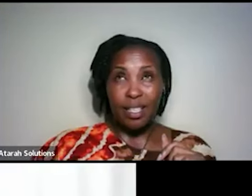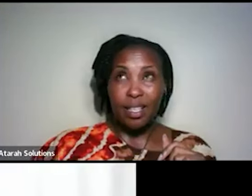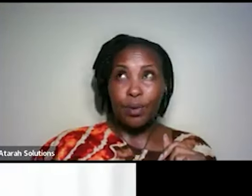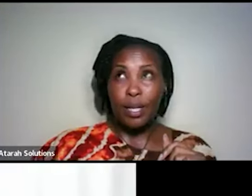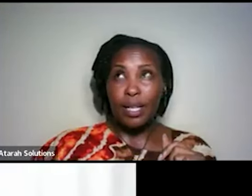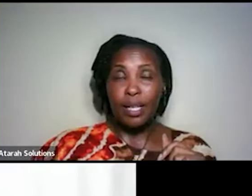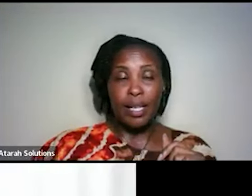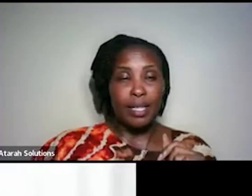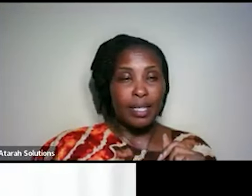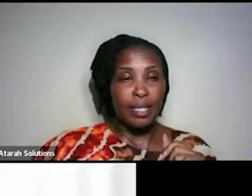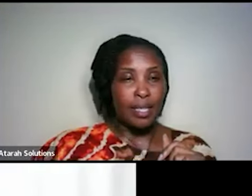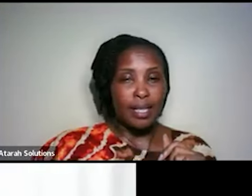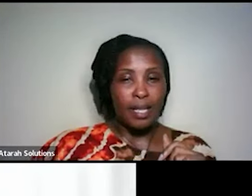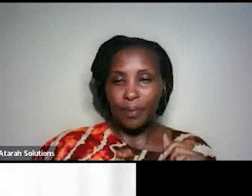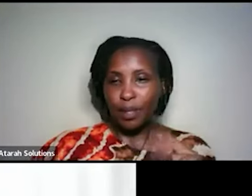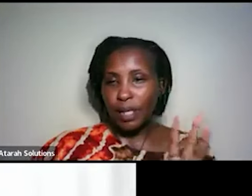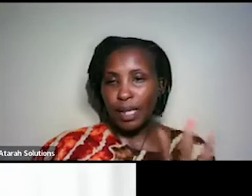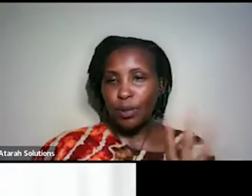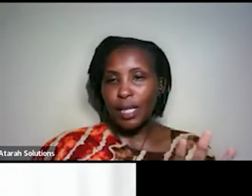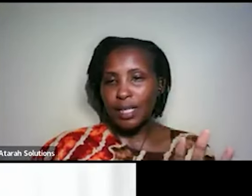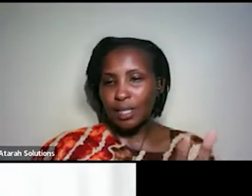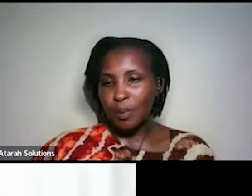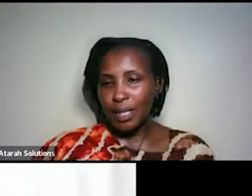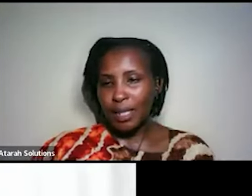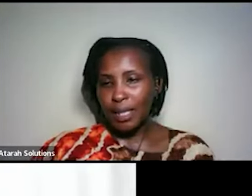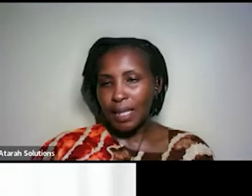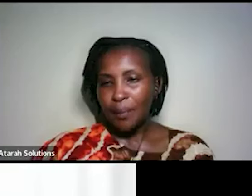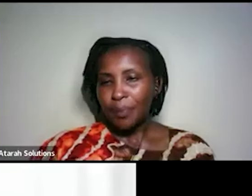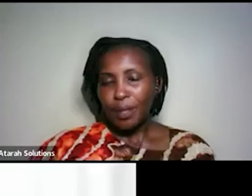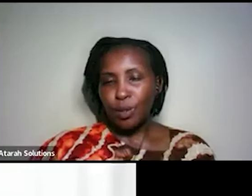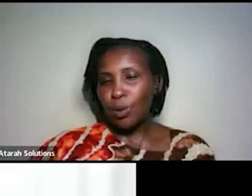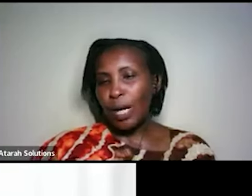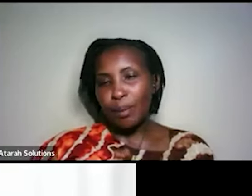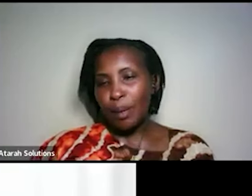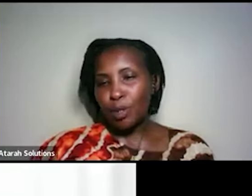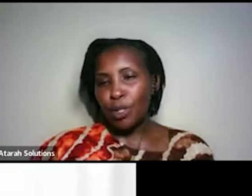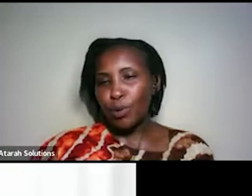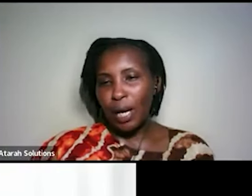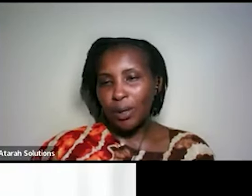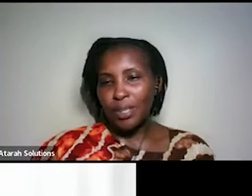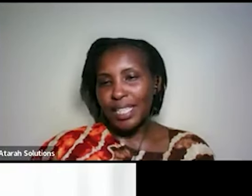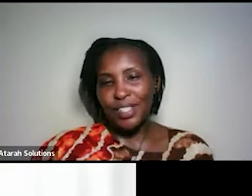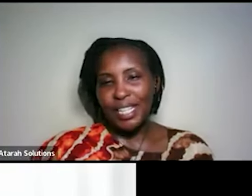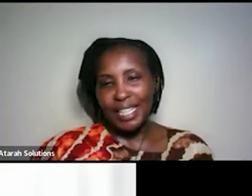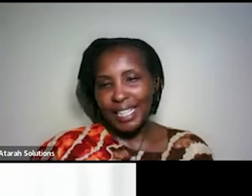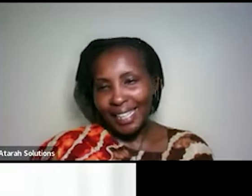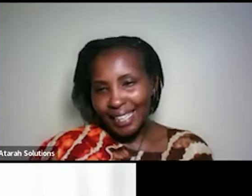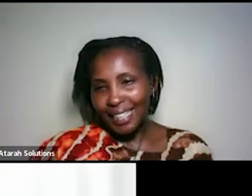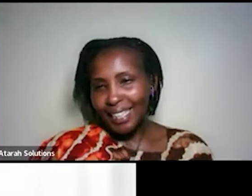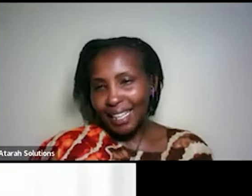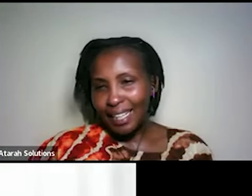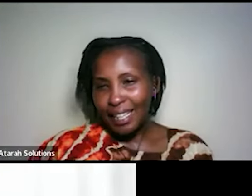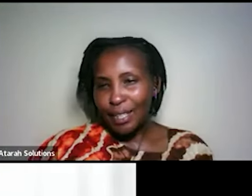kenya uganda and tanzania i know i know that is represented here so i'm sorry you cannot write training